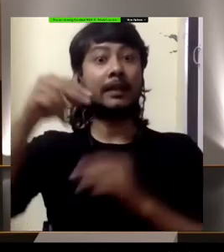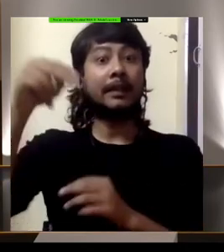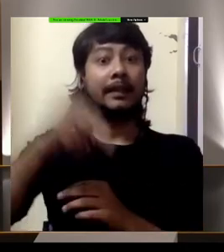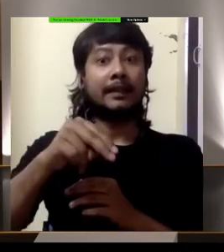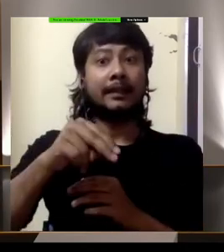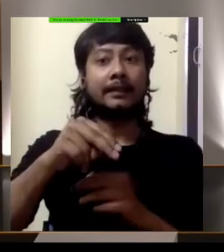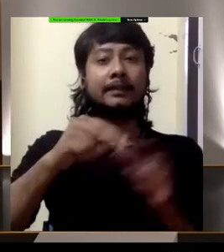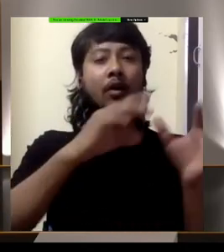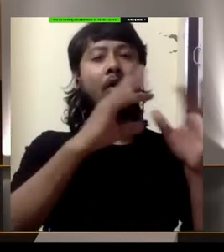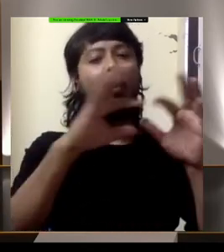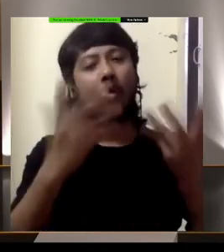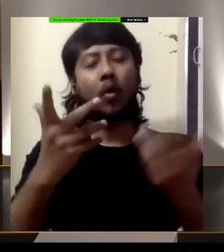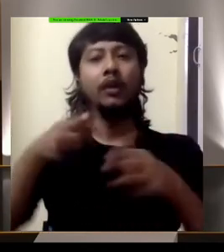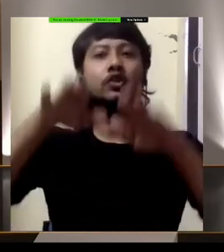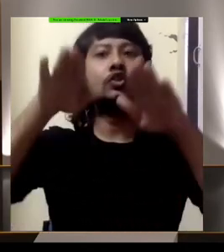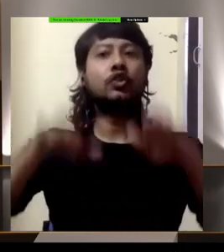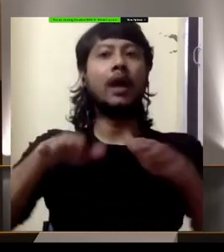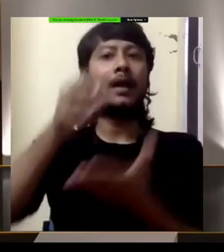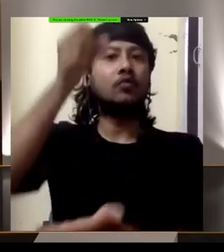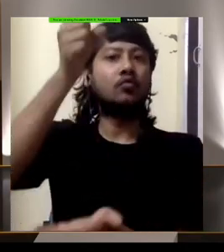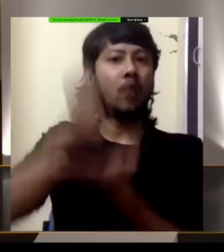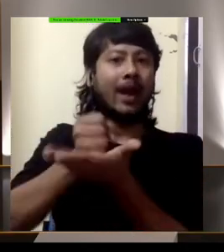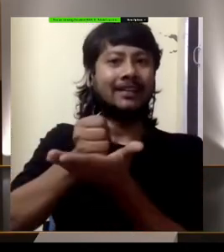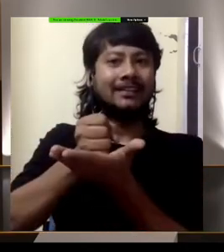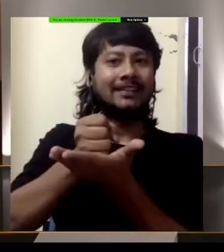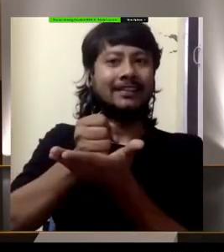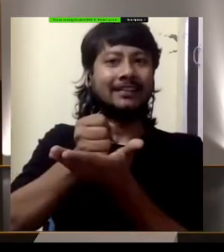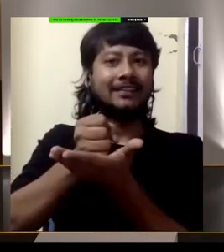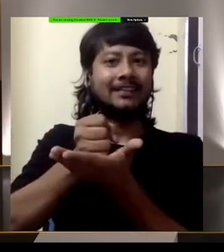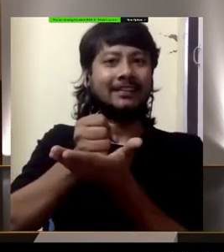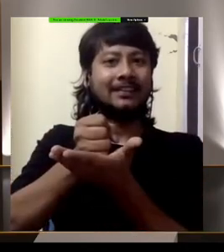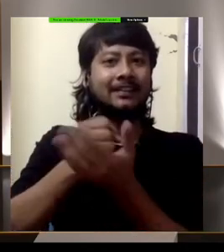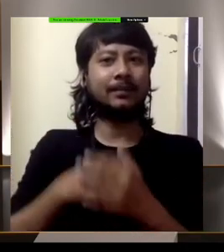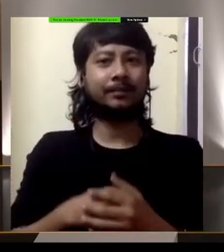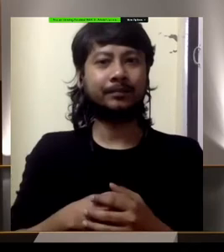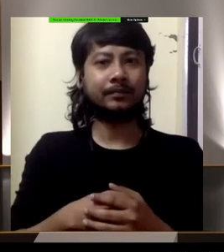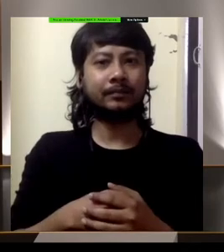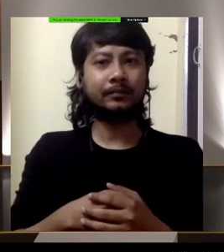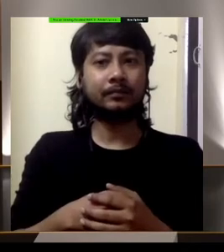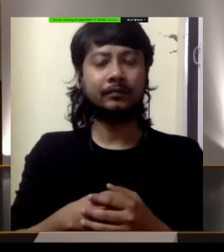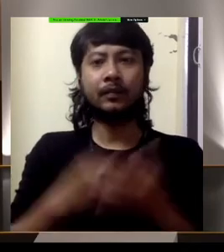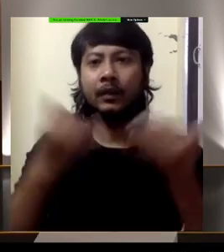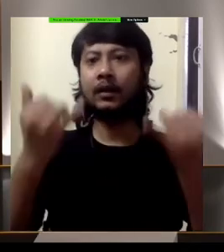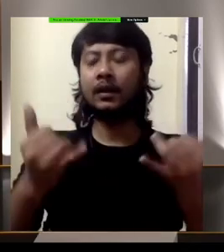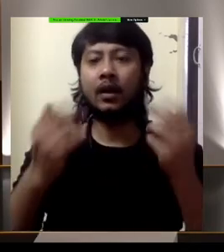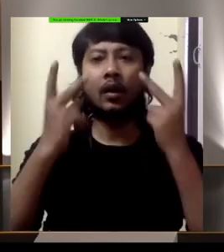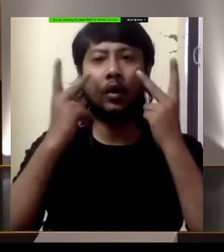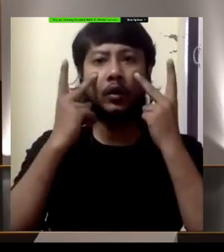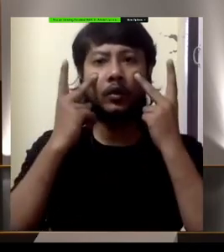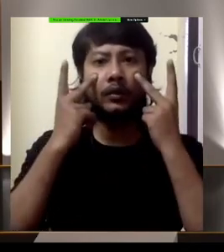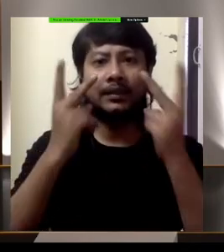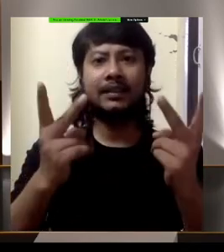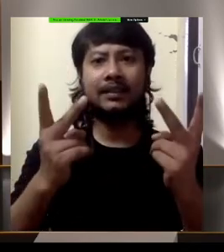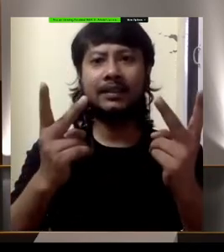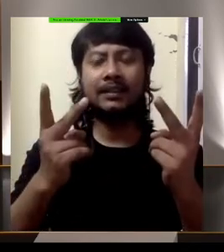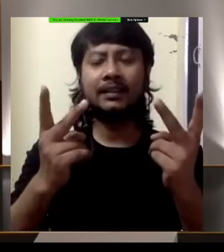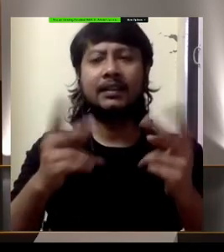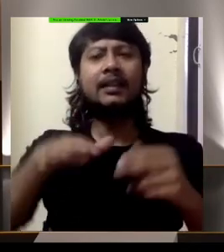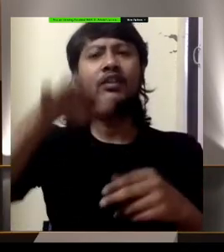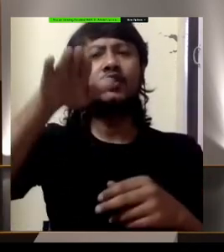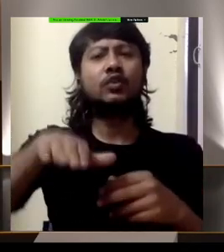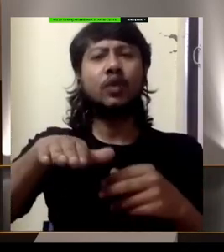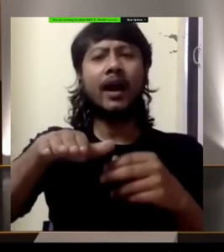there is a tendency, my friends, to look at child rights predominantly from the lens